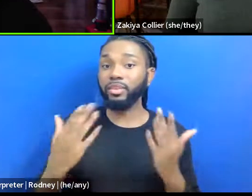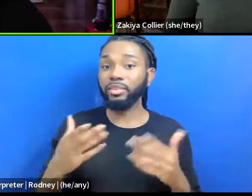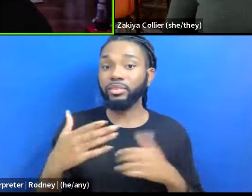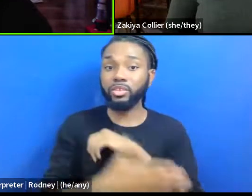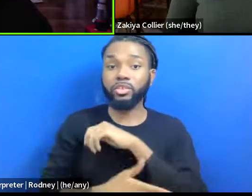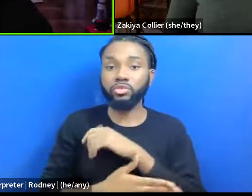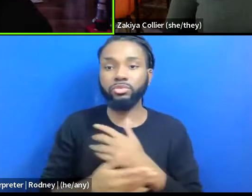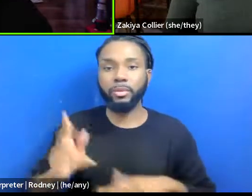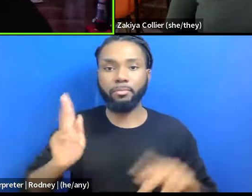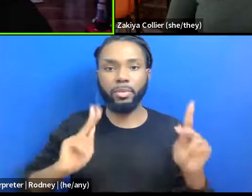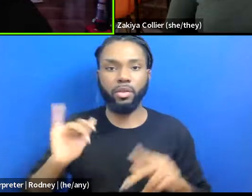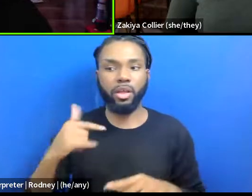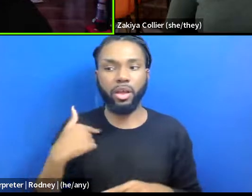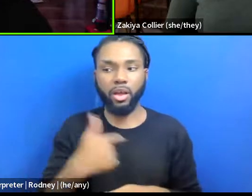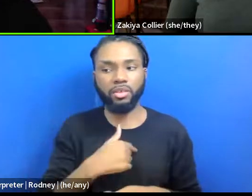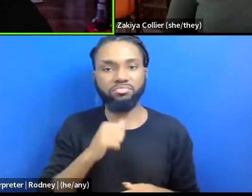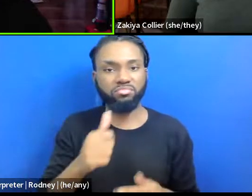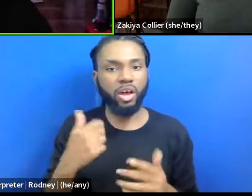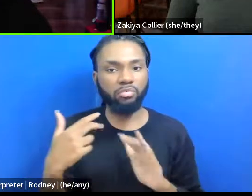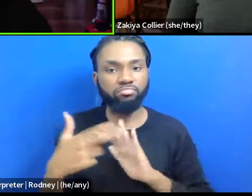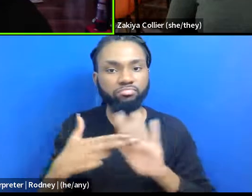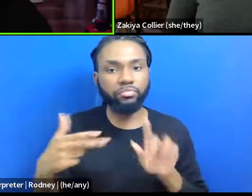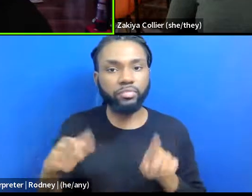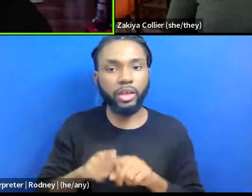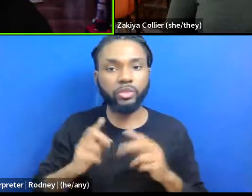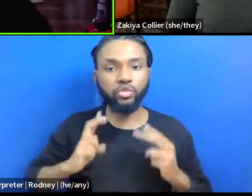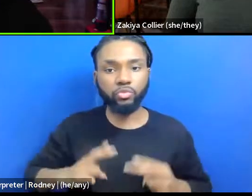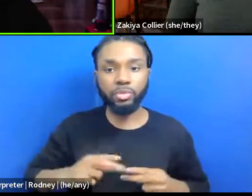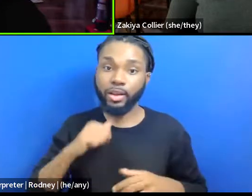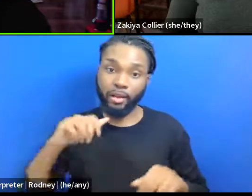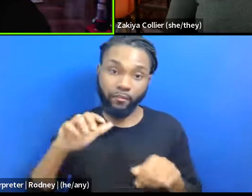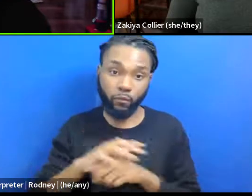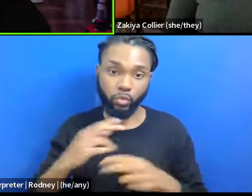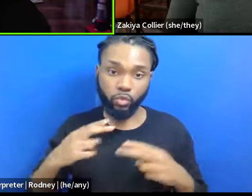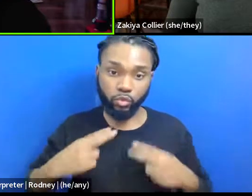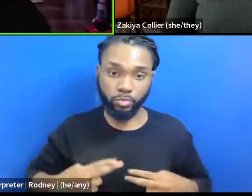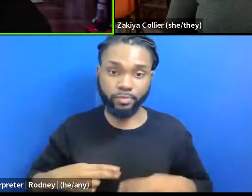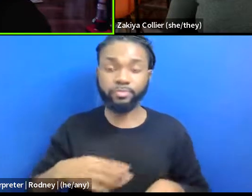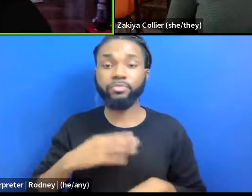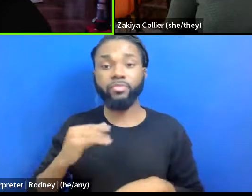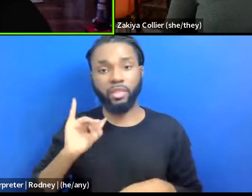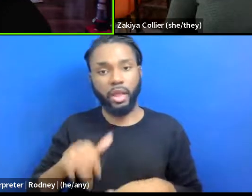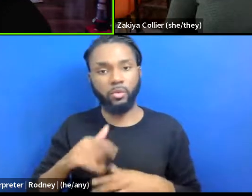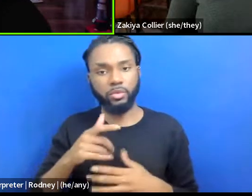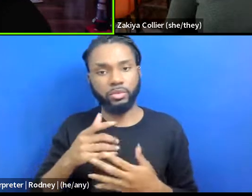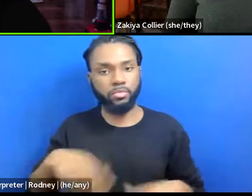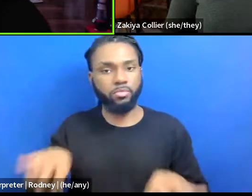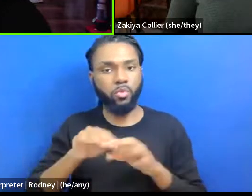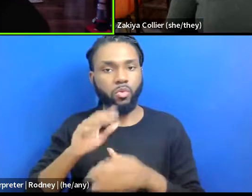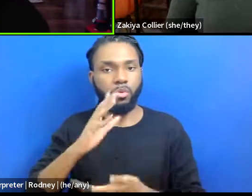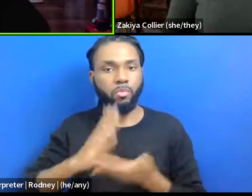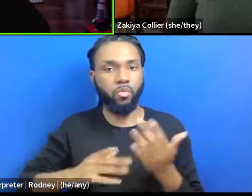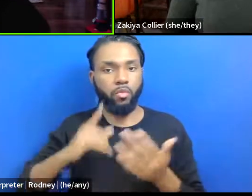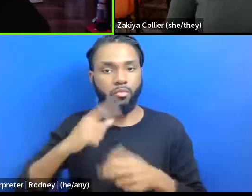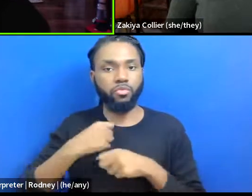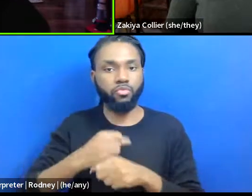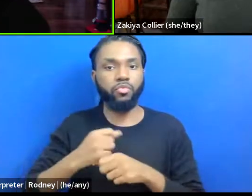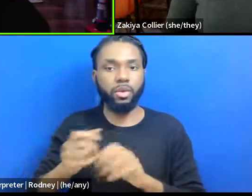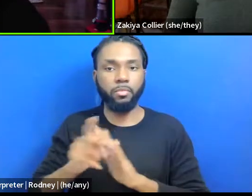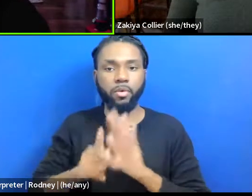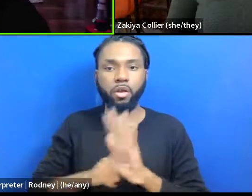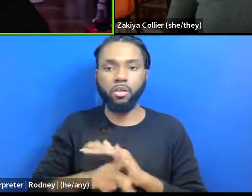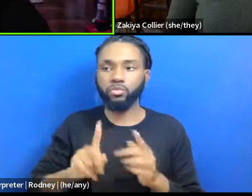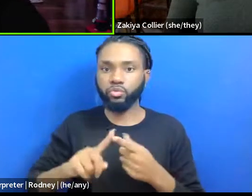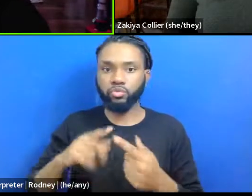us were not even considered human, not fully. Um, and that was a practical part of, of creating policy to like keep people